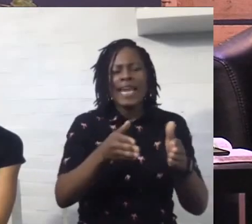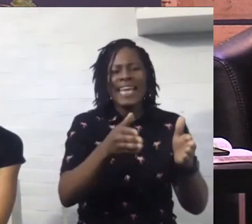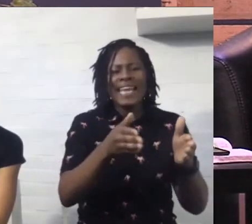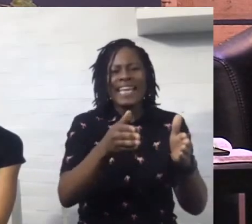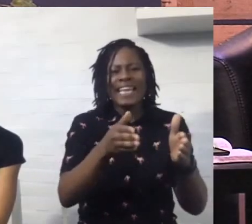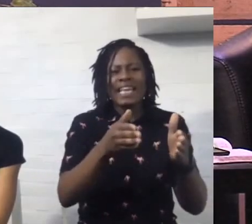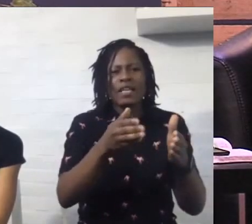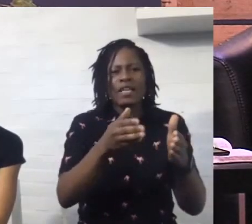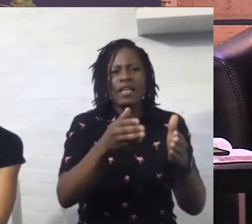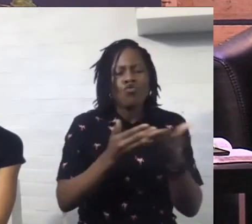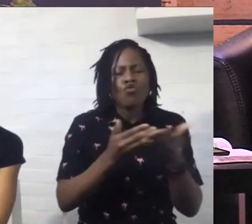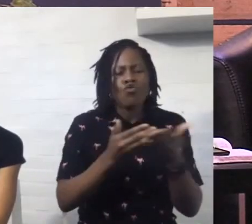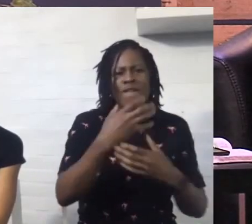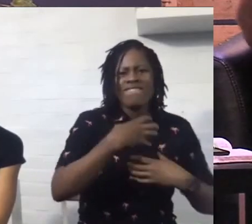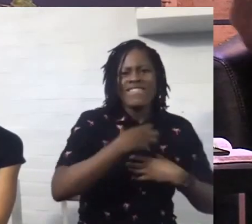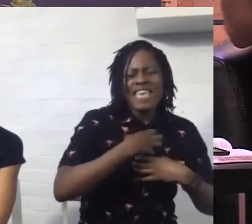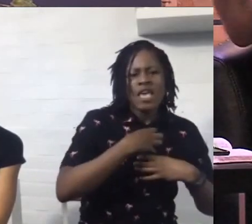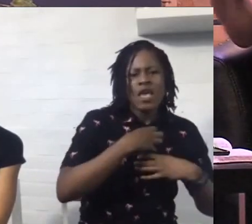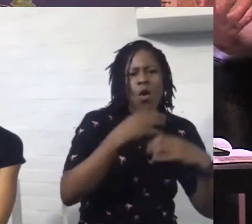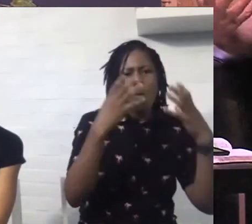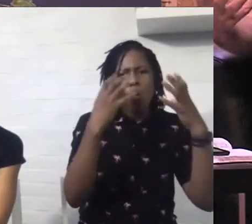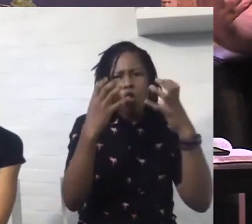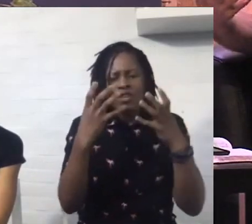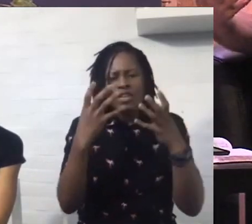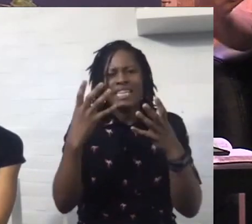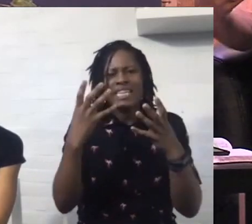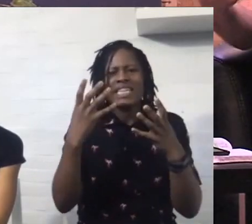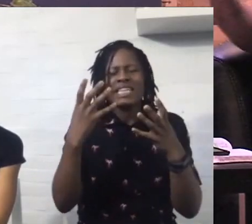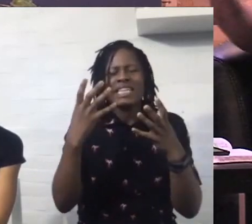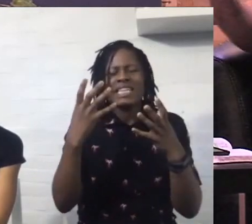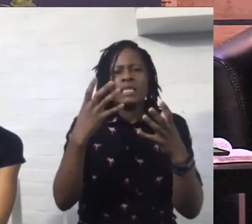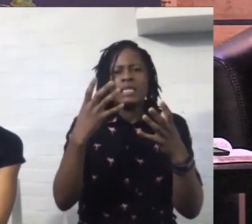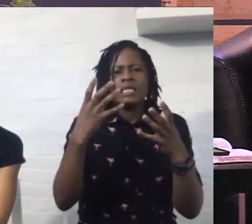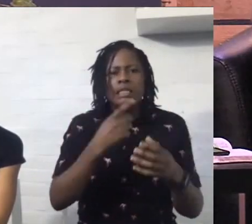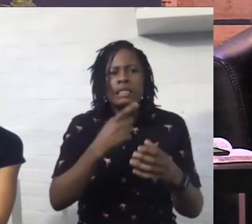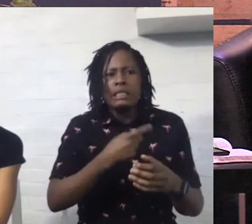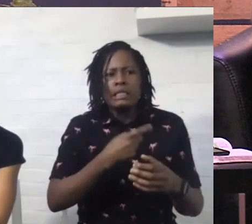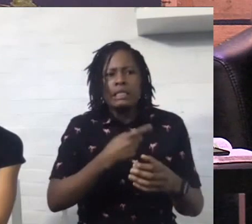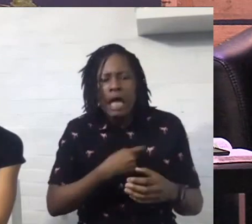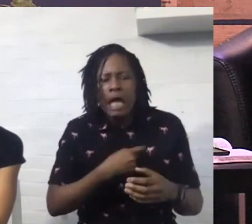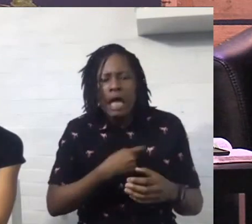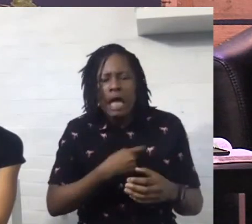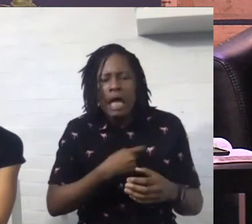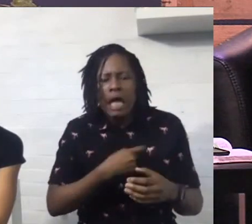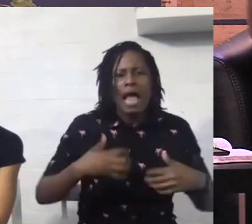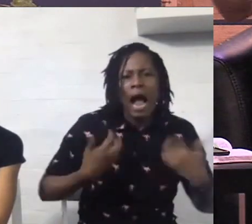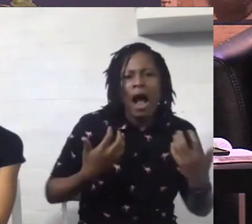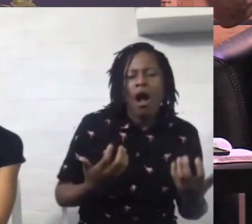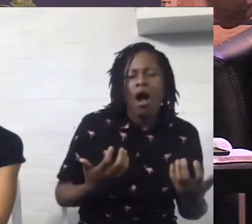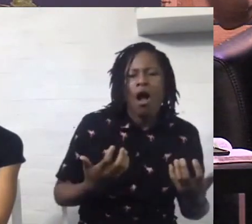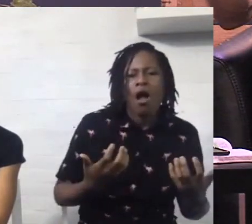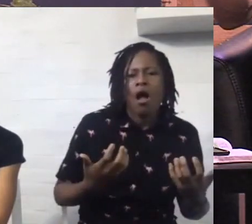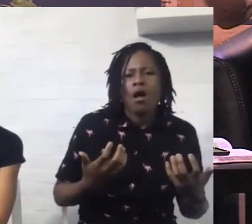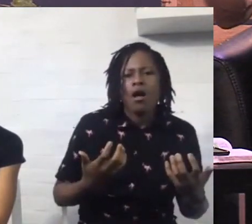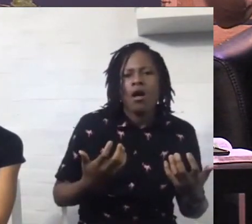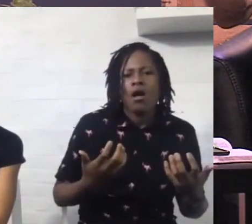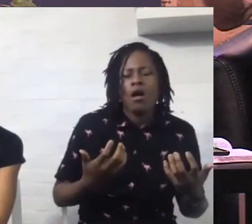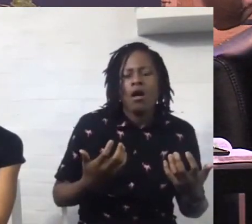anger, out of anxiety. the trajectory of my journey has been into shalom